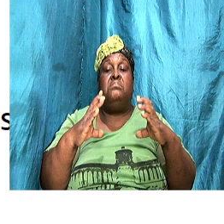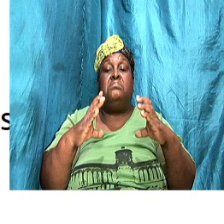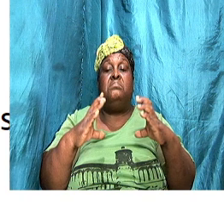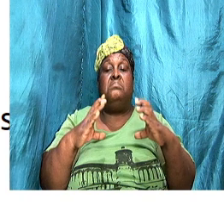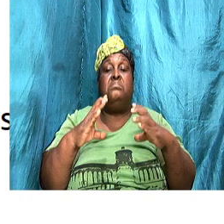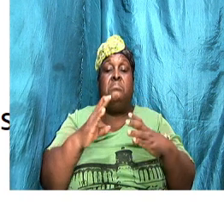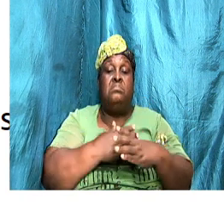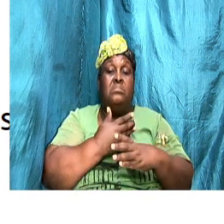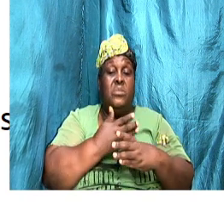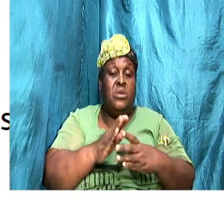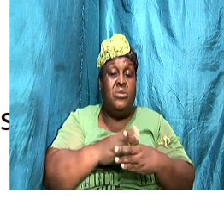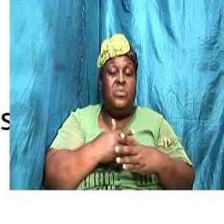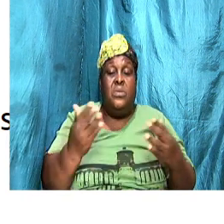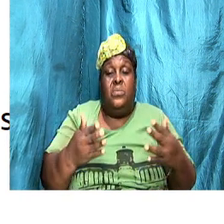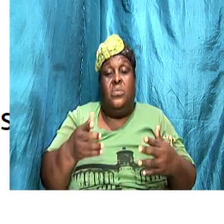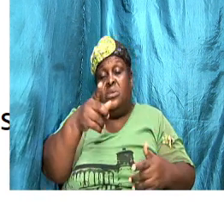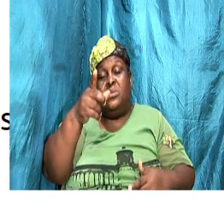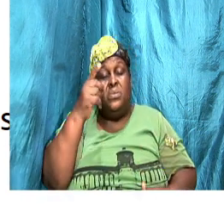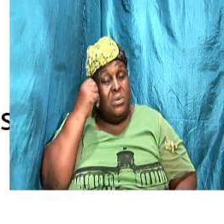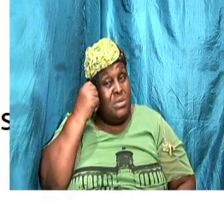between what you understand